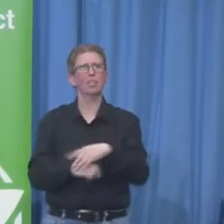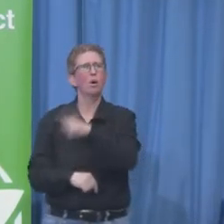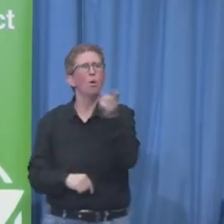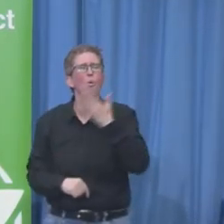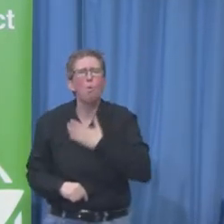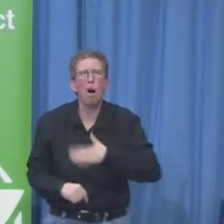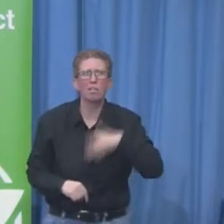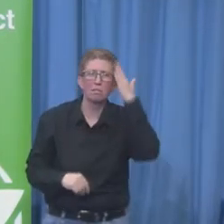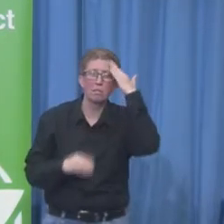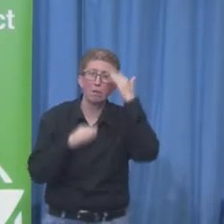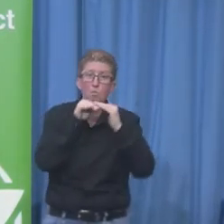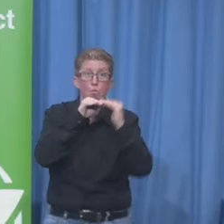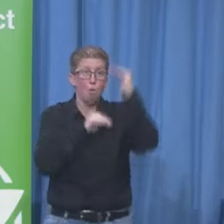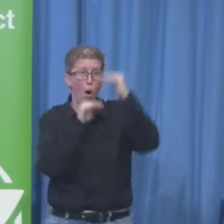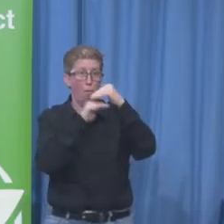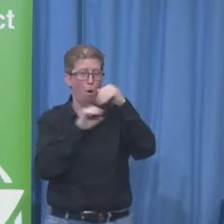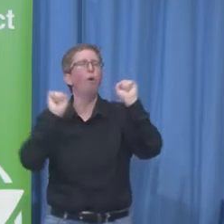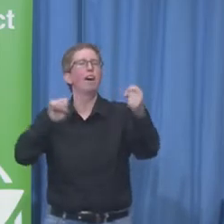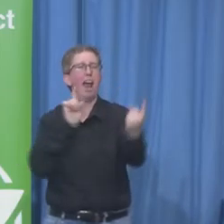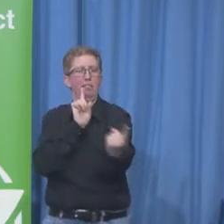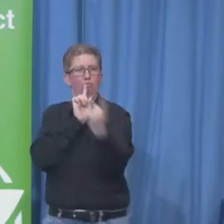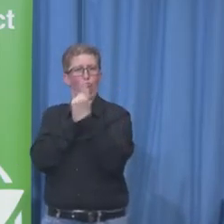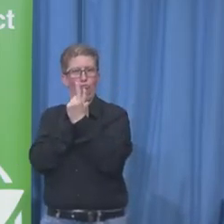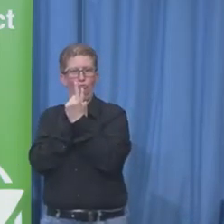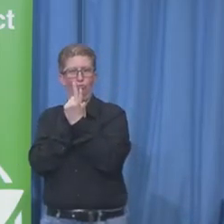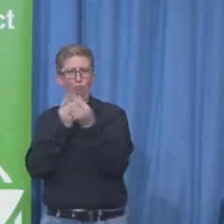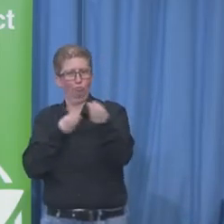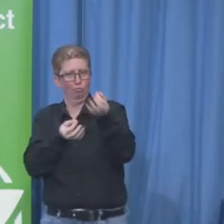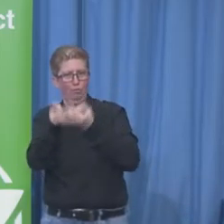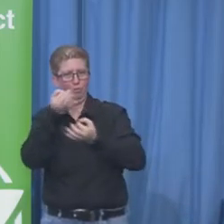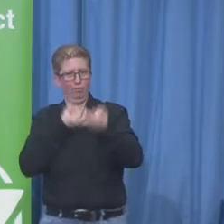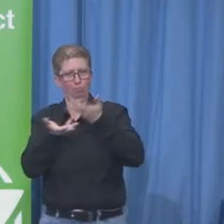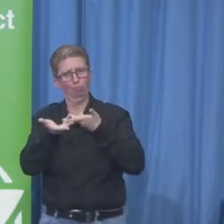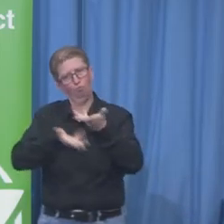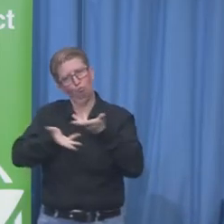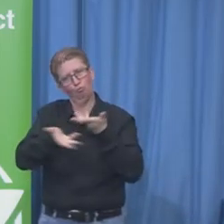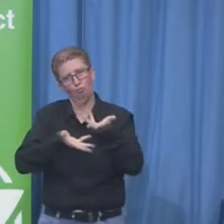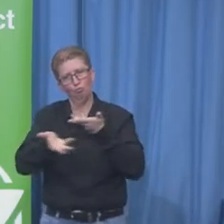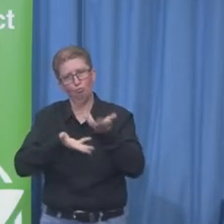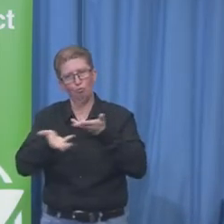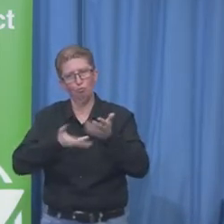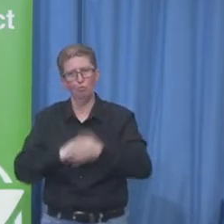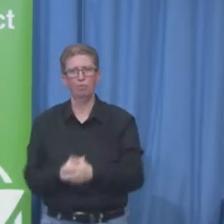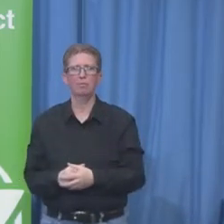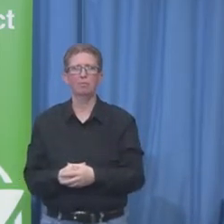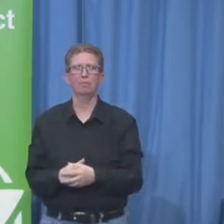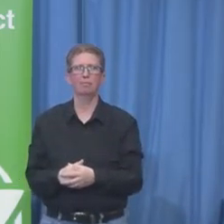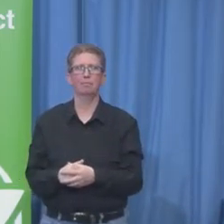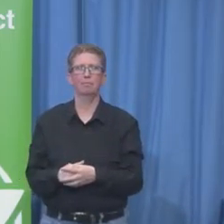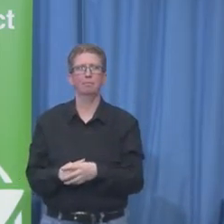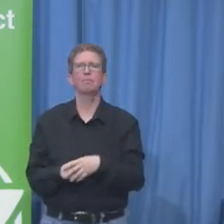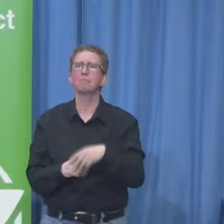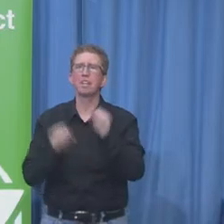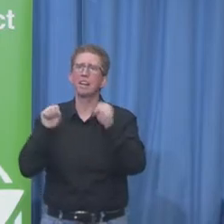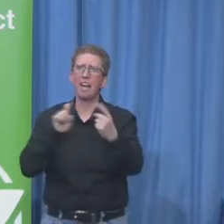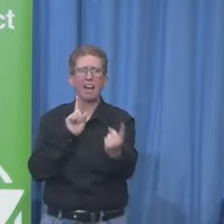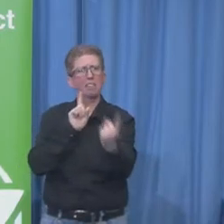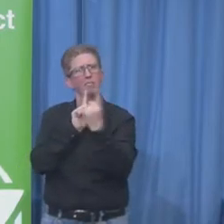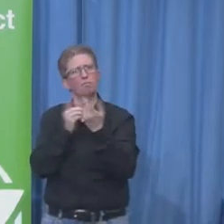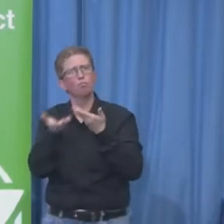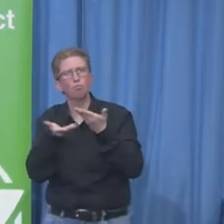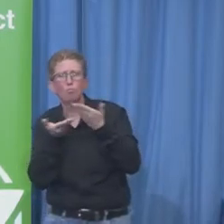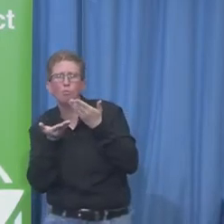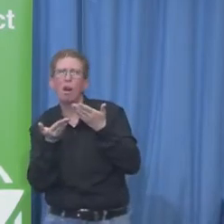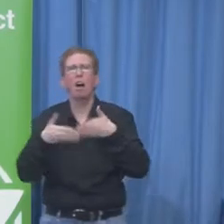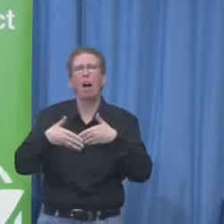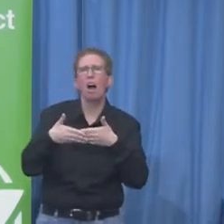something different and provocative to fundamentally change the trajectory of this challenge, which we all know about, which fundamentally hasn't changed